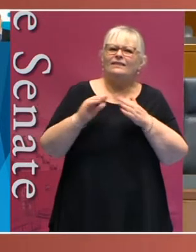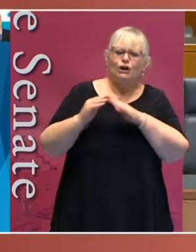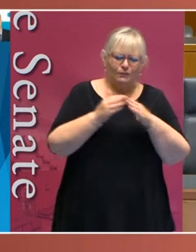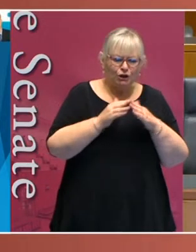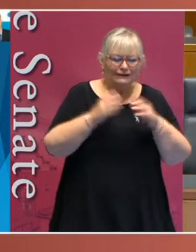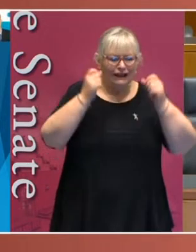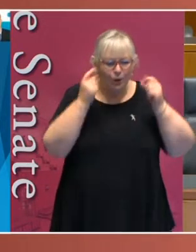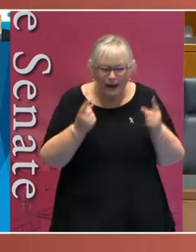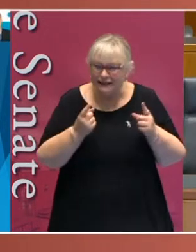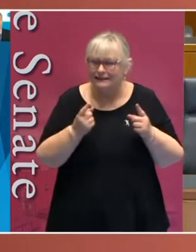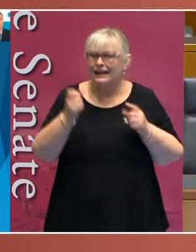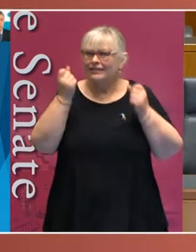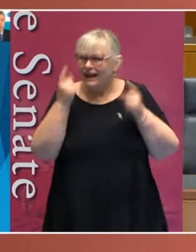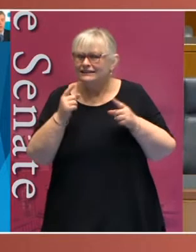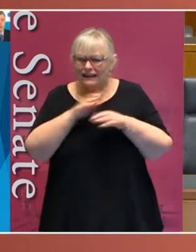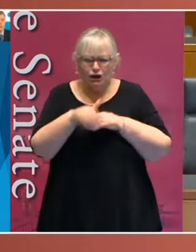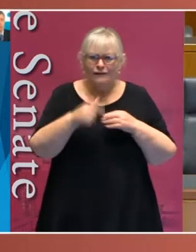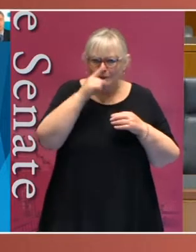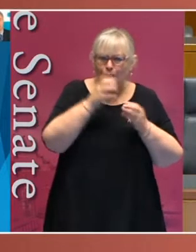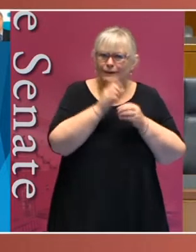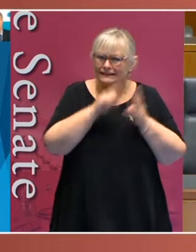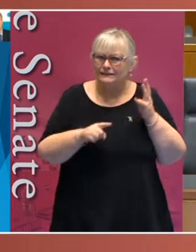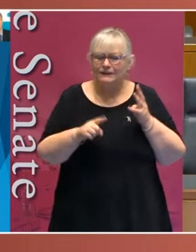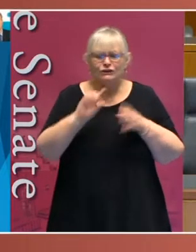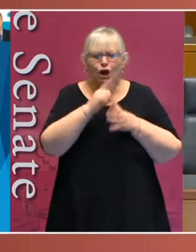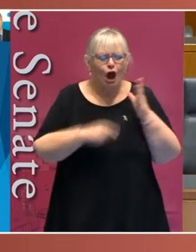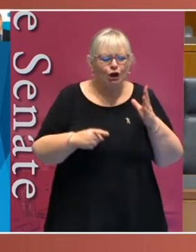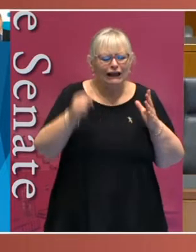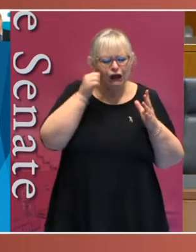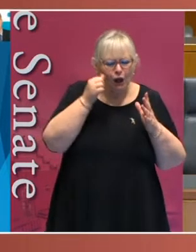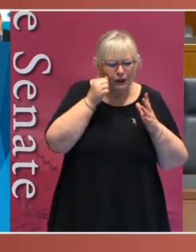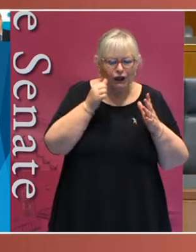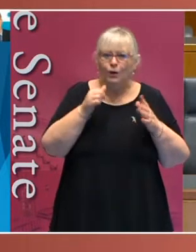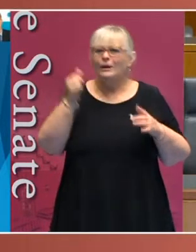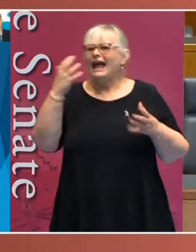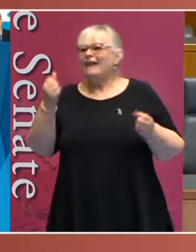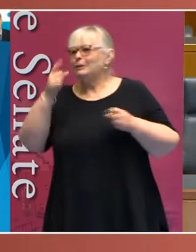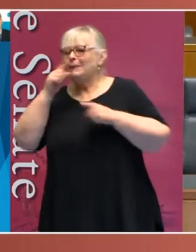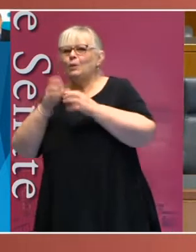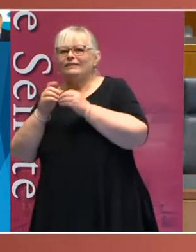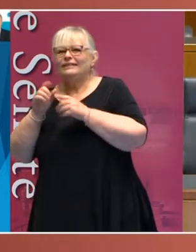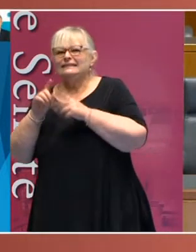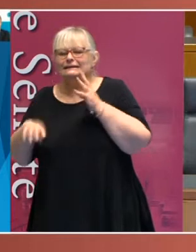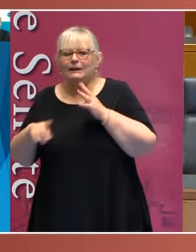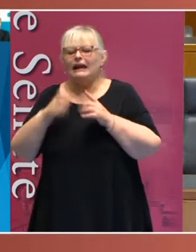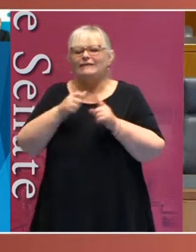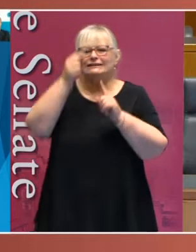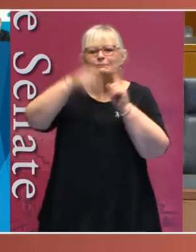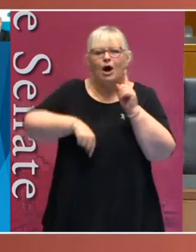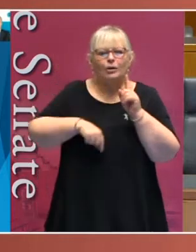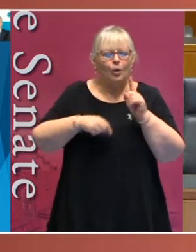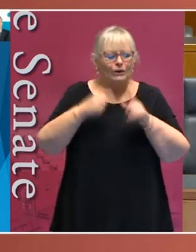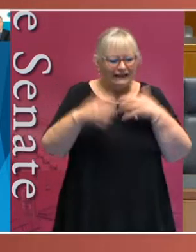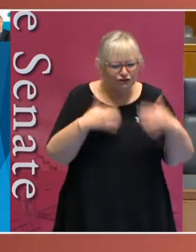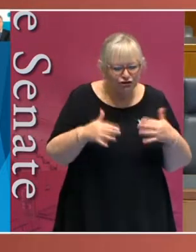of people with disability and that is broader than just people with a physical disability like spinal cord injury but considers